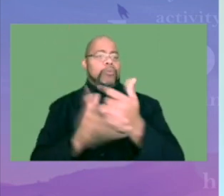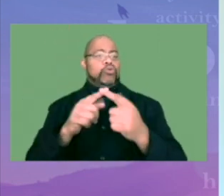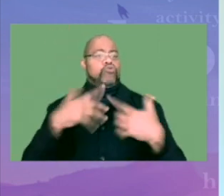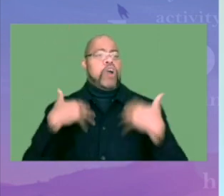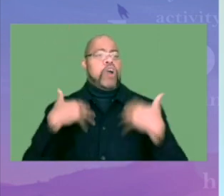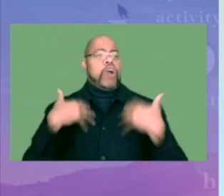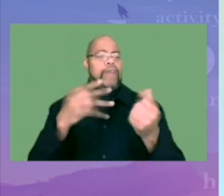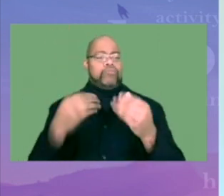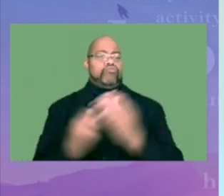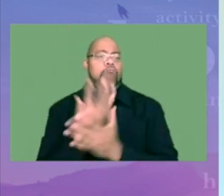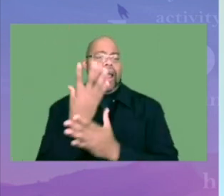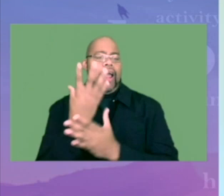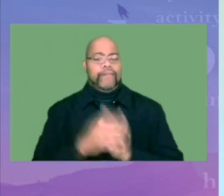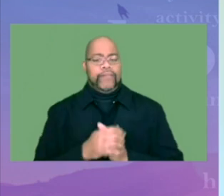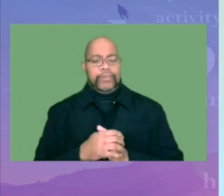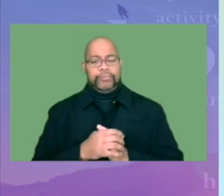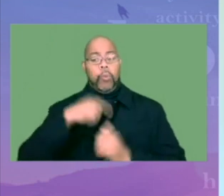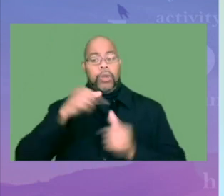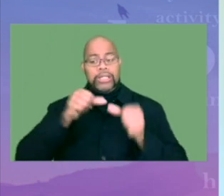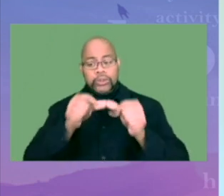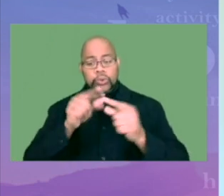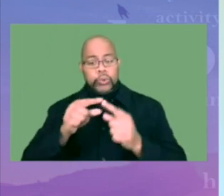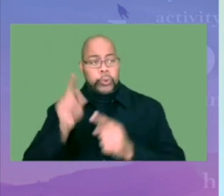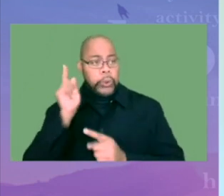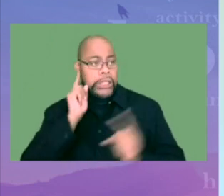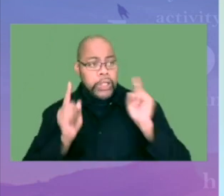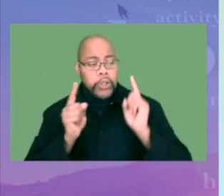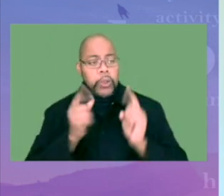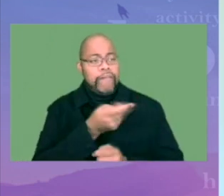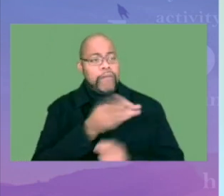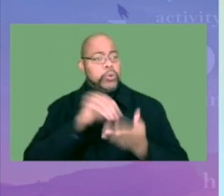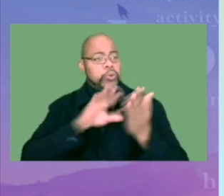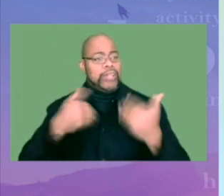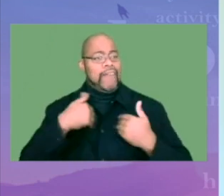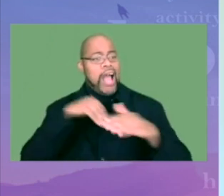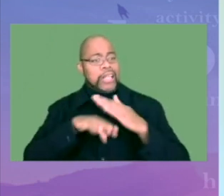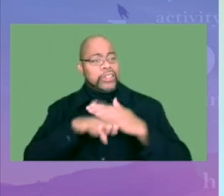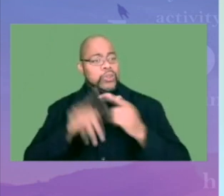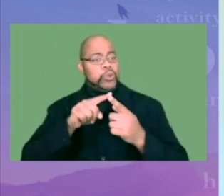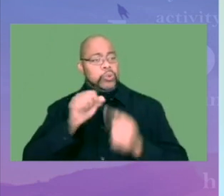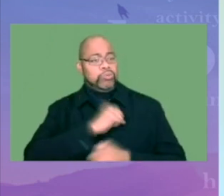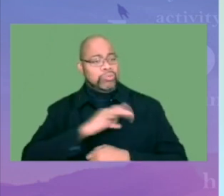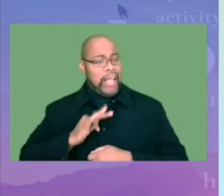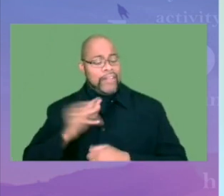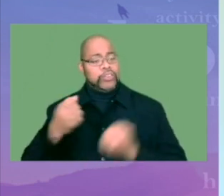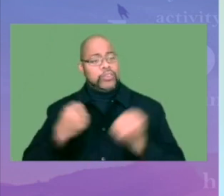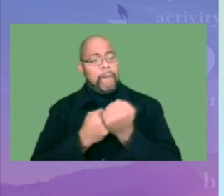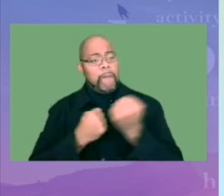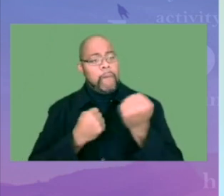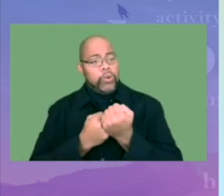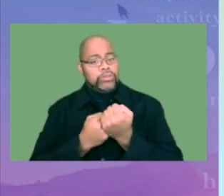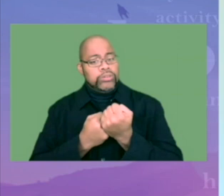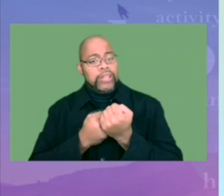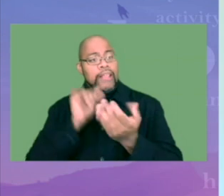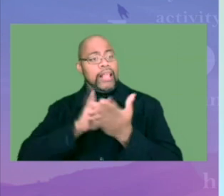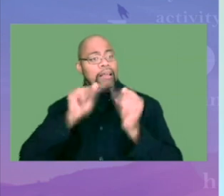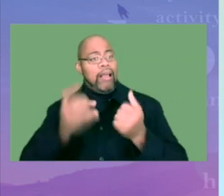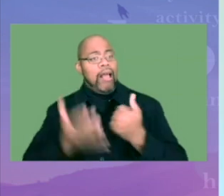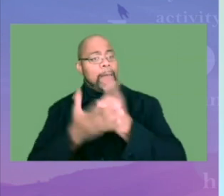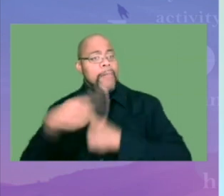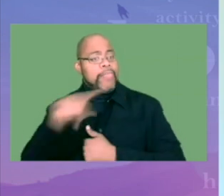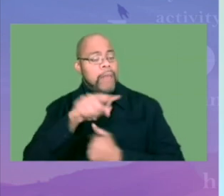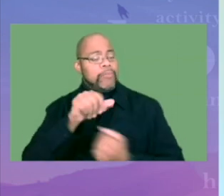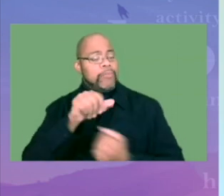parents need more help to recover and thrive. We continue to hear that few students have access to the staff and